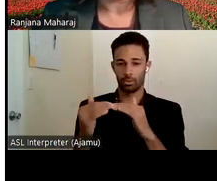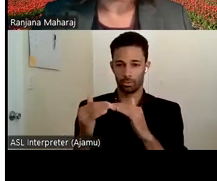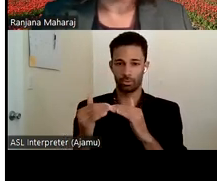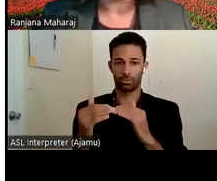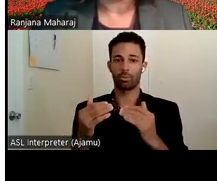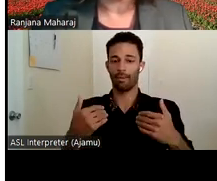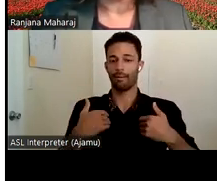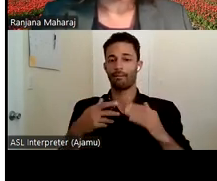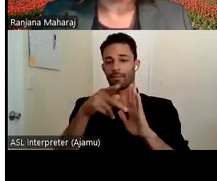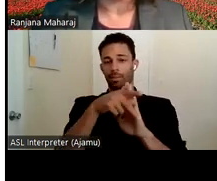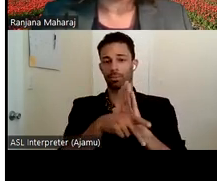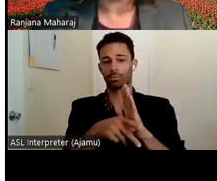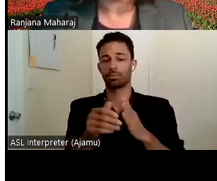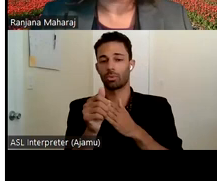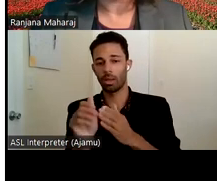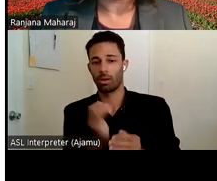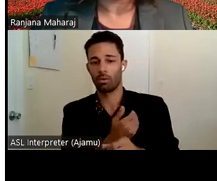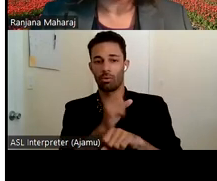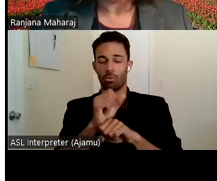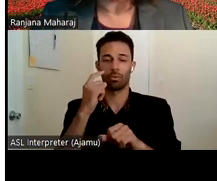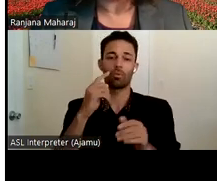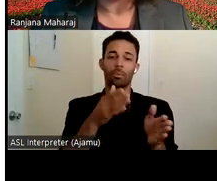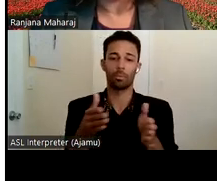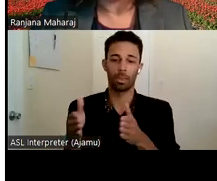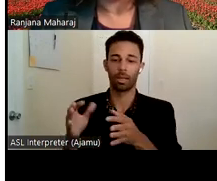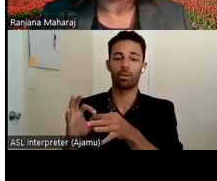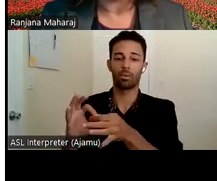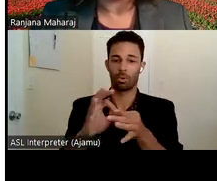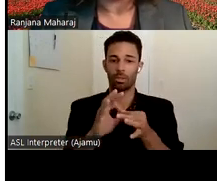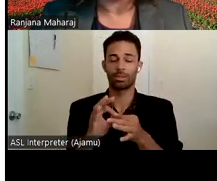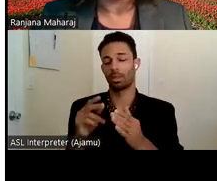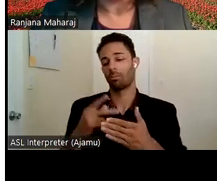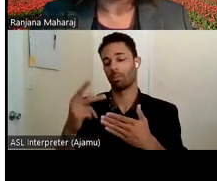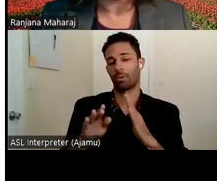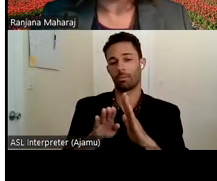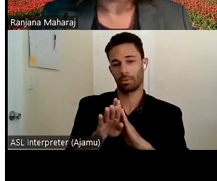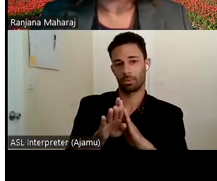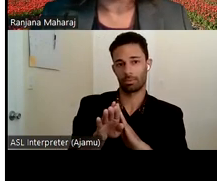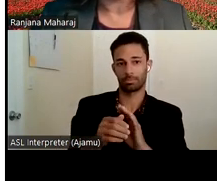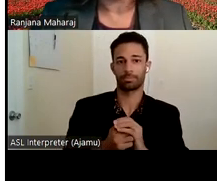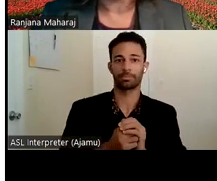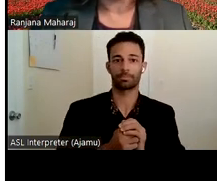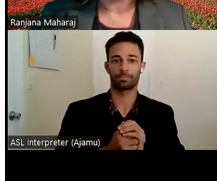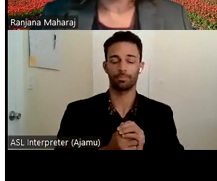all aspects of our work in planning, coordination, and program development. Next slide, please.